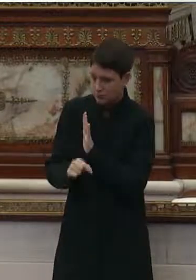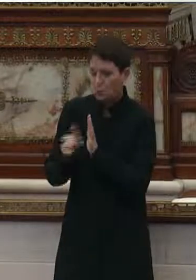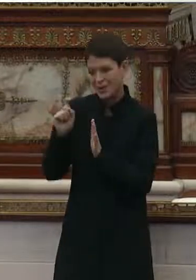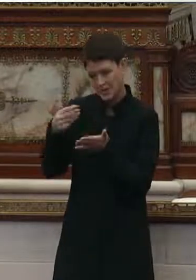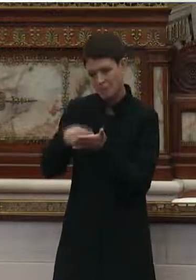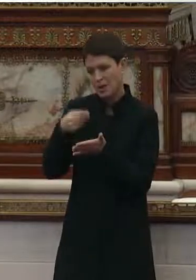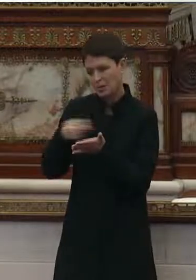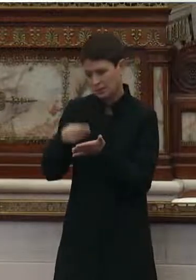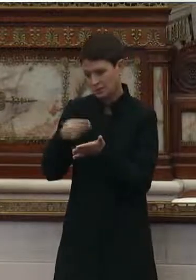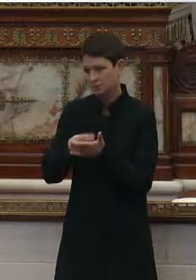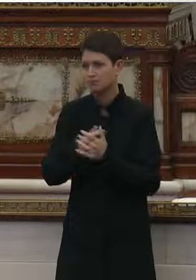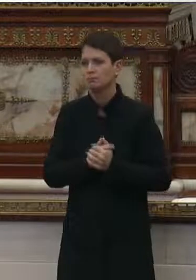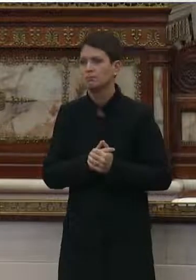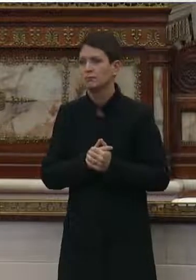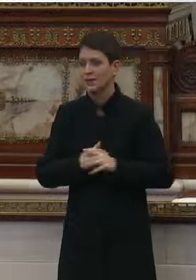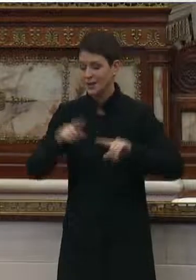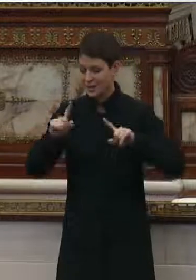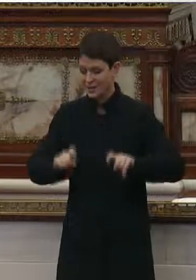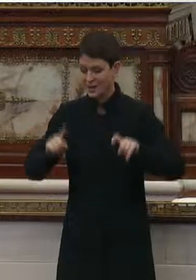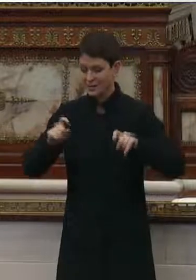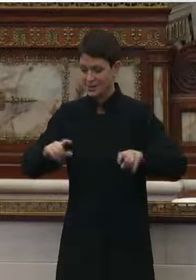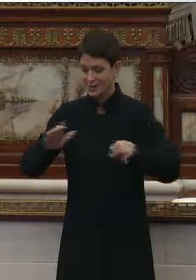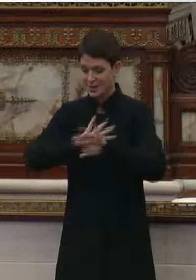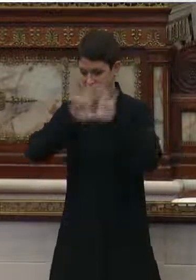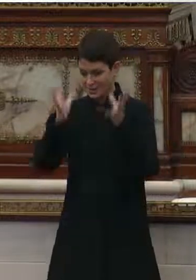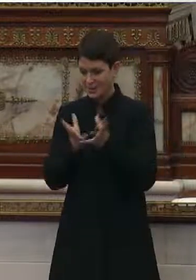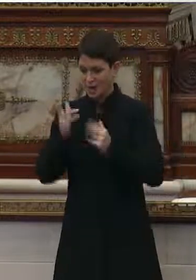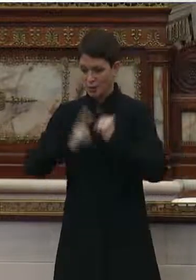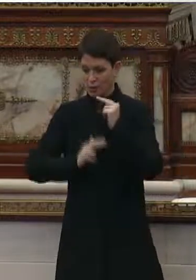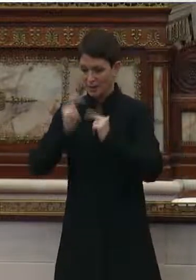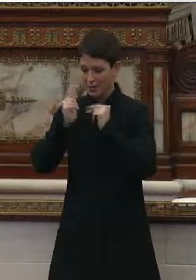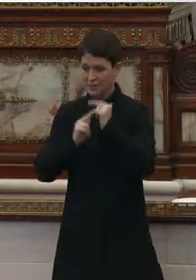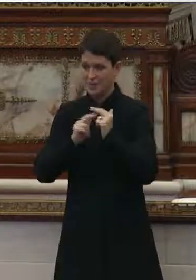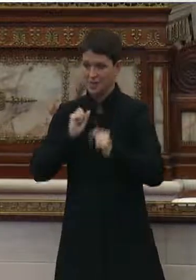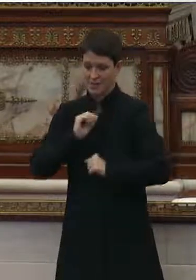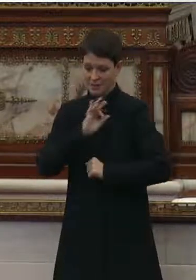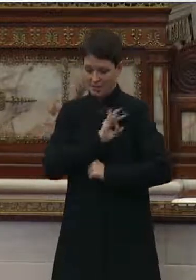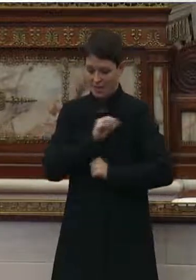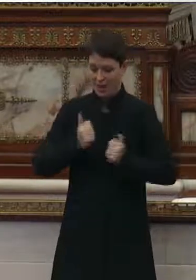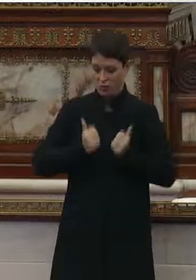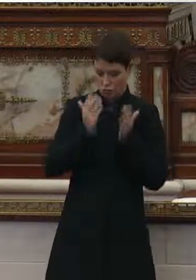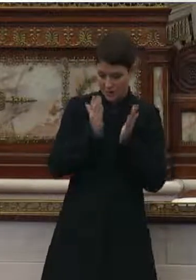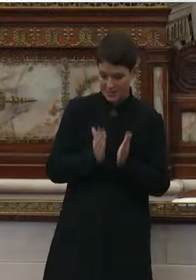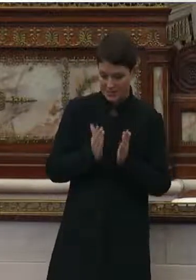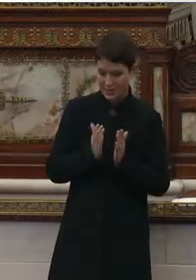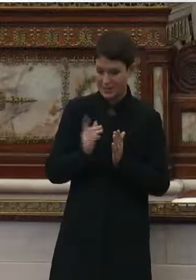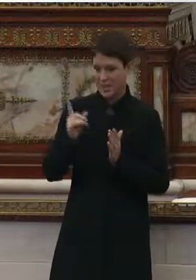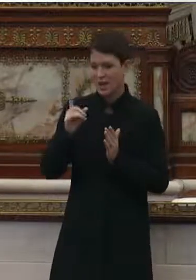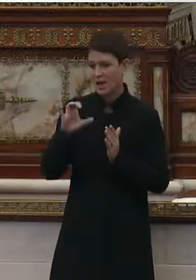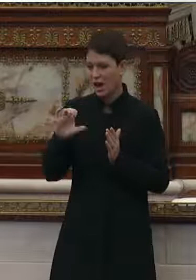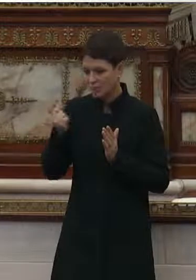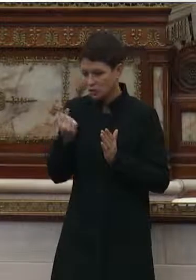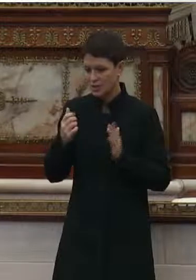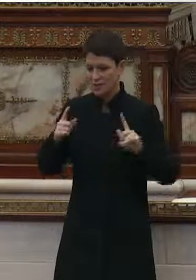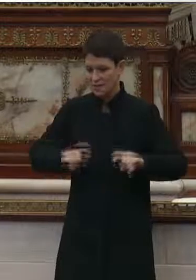For example, testing an entire building, all of the staff and all the residents, that's hundreds of tests. And we do that in most of the buildings